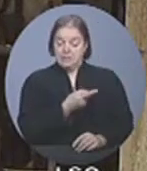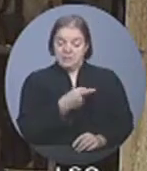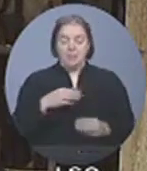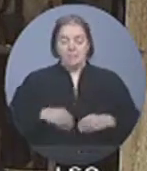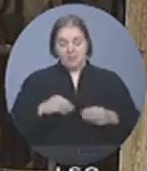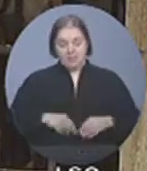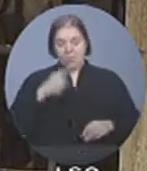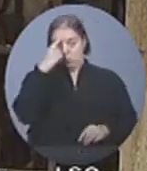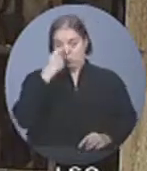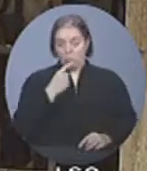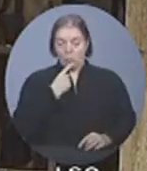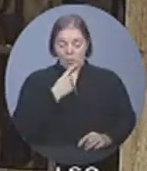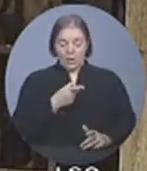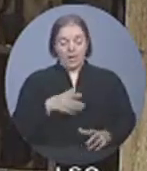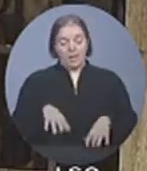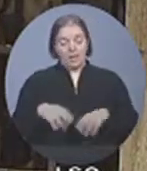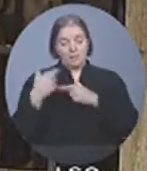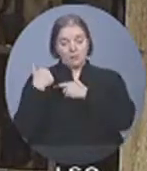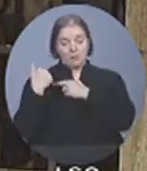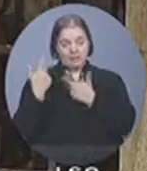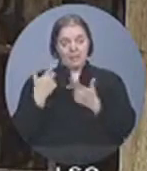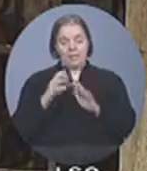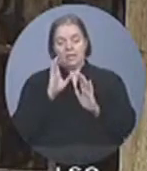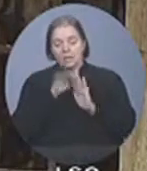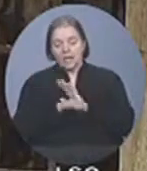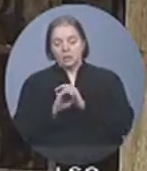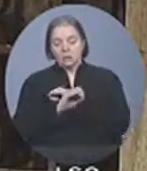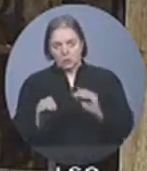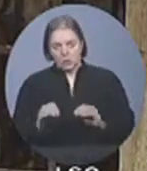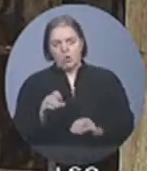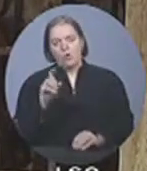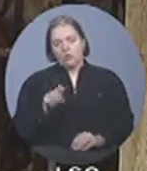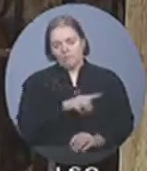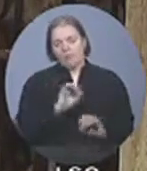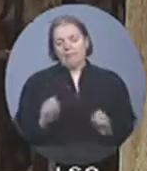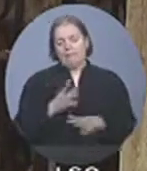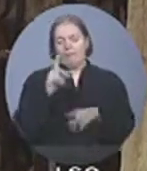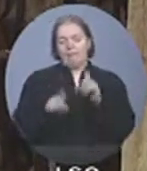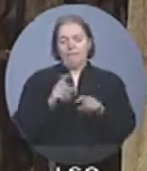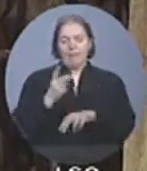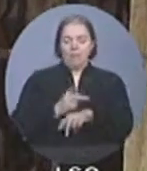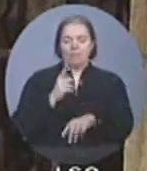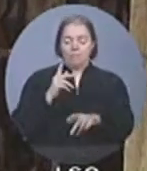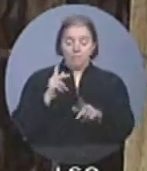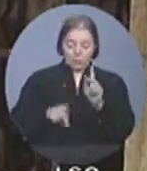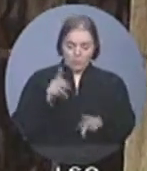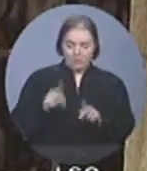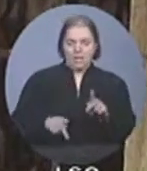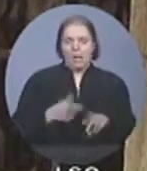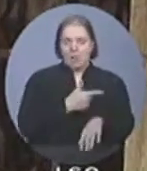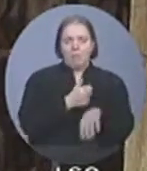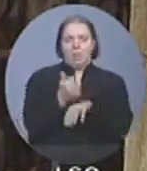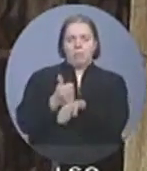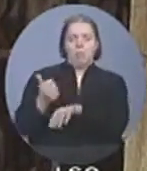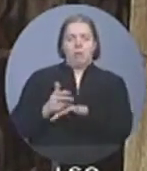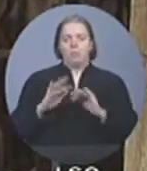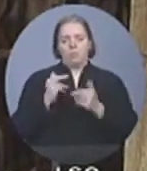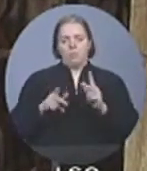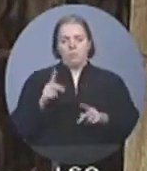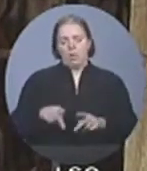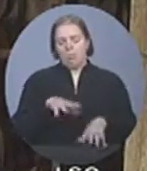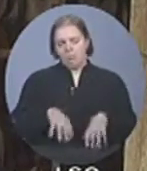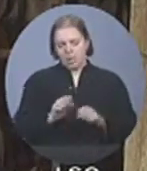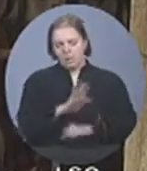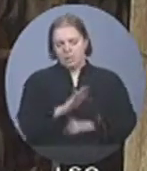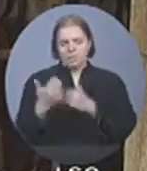Now he must do the right thing, stop blaming others, accept responsibility and offer his resignation. Will the Minister resign and will there be a public inquiry so he can